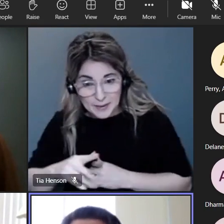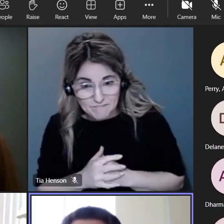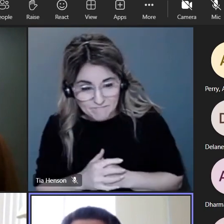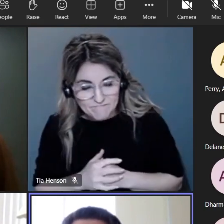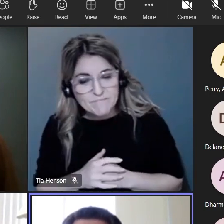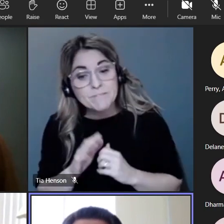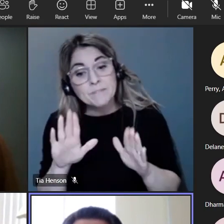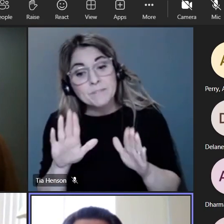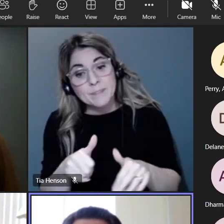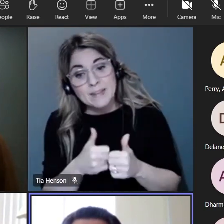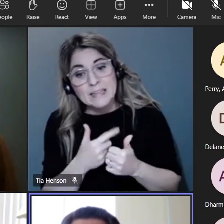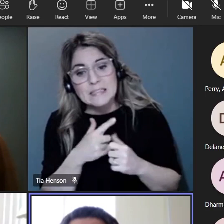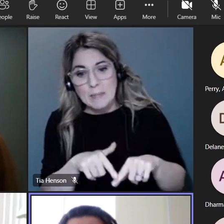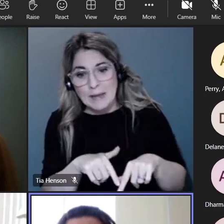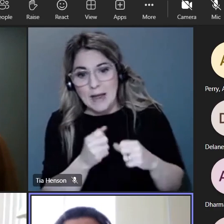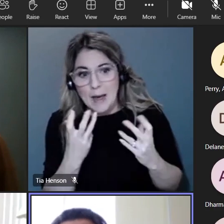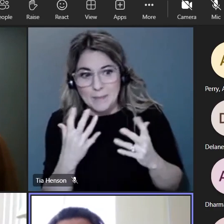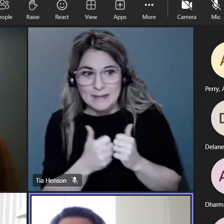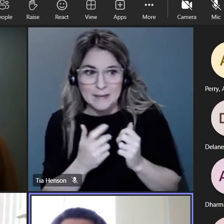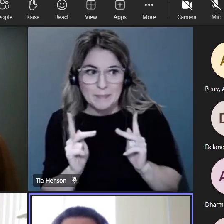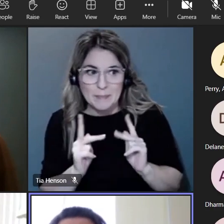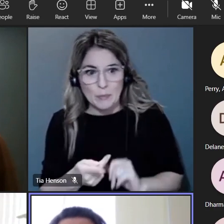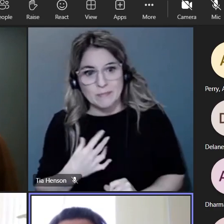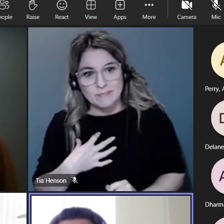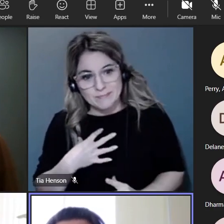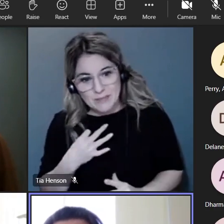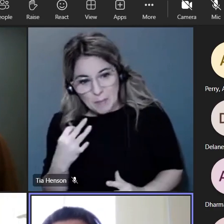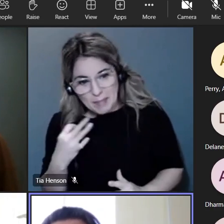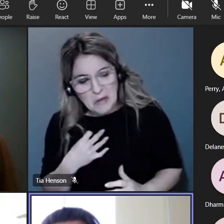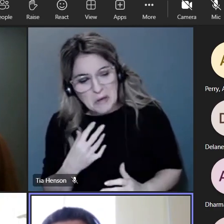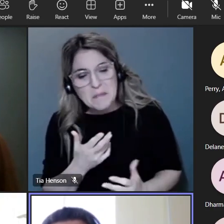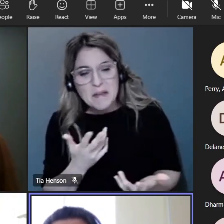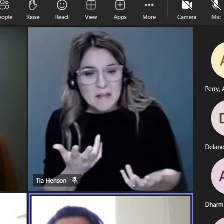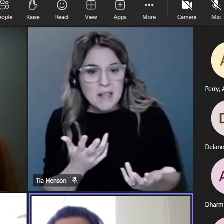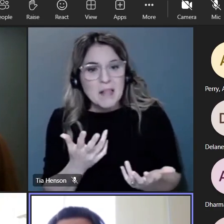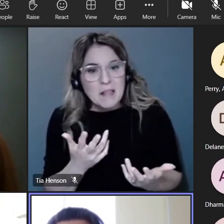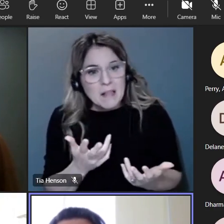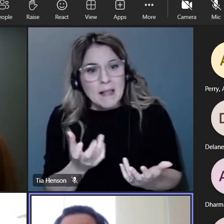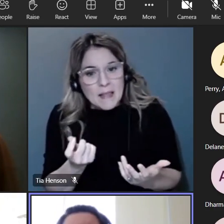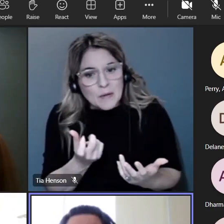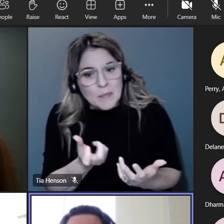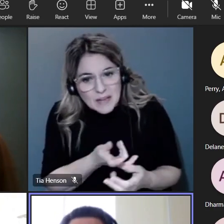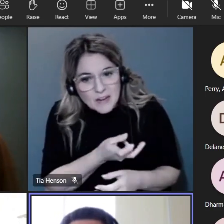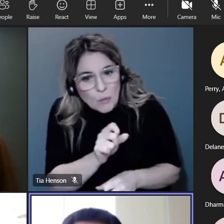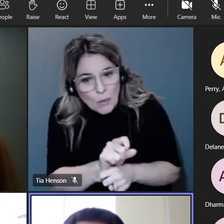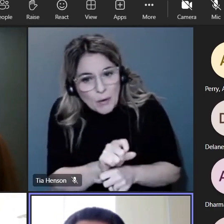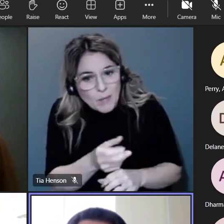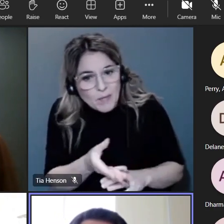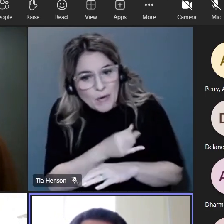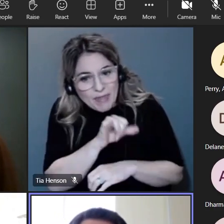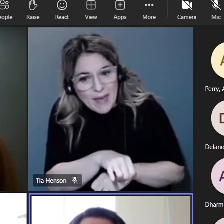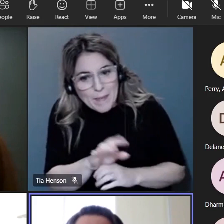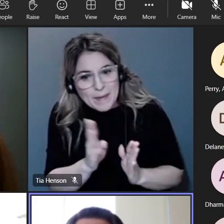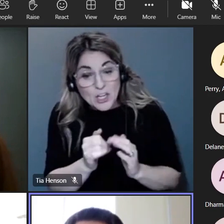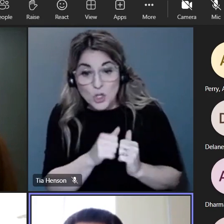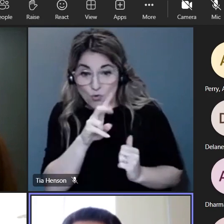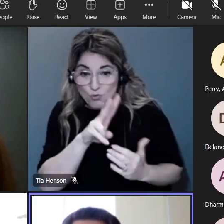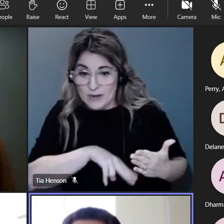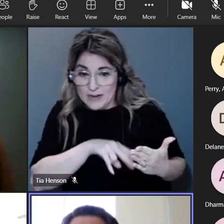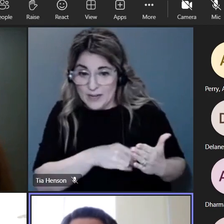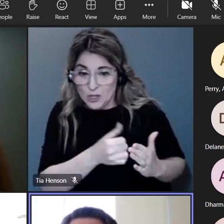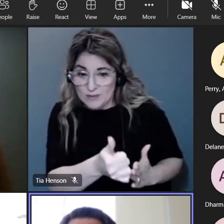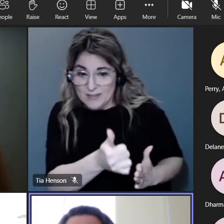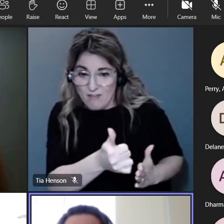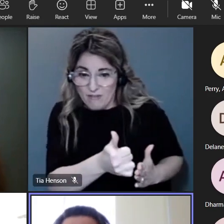dependent upon the number of applicants you know you'll have a little bit of work to do before that meeting because you'll need to read the applications